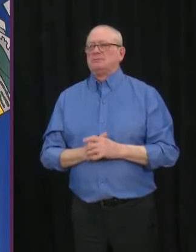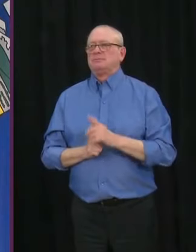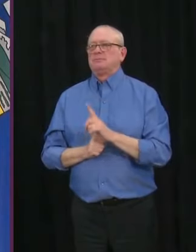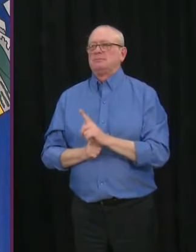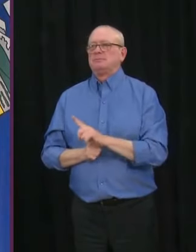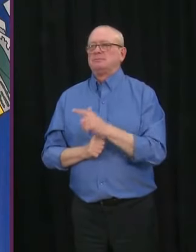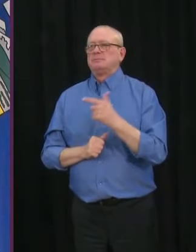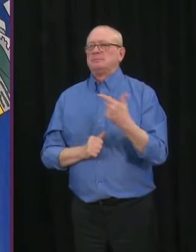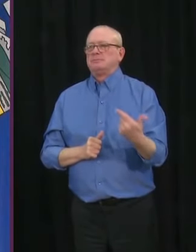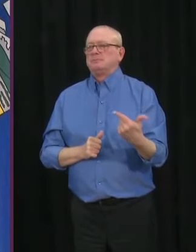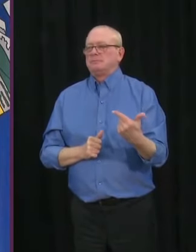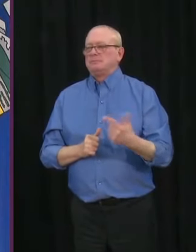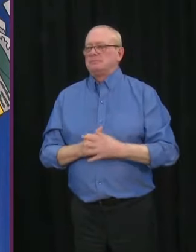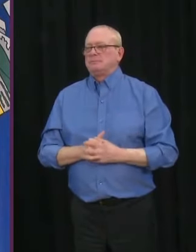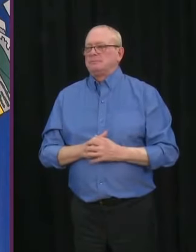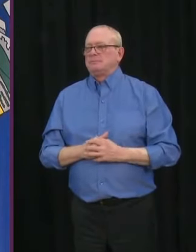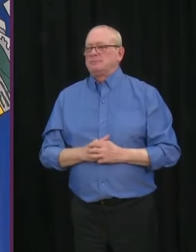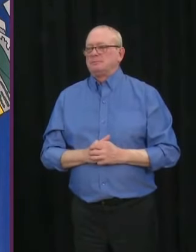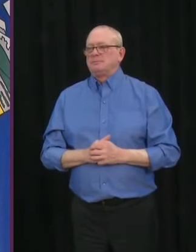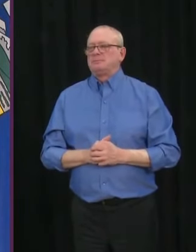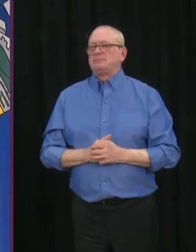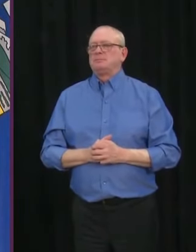Operator, can you put through the next caller, please?